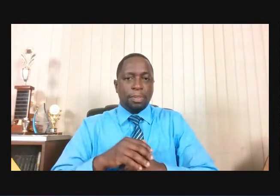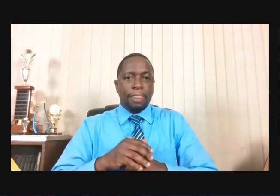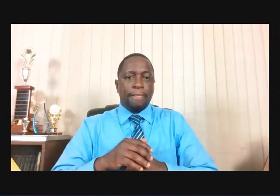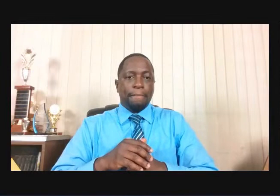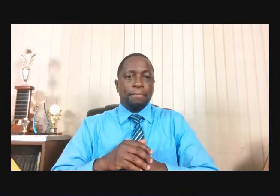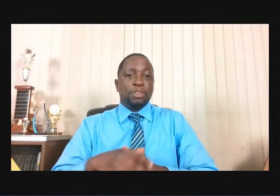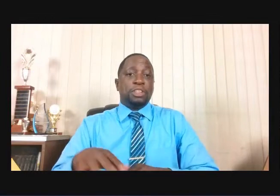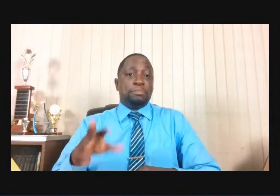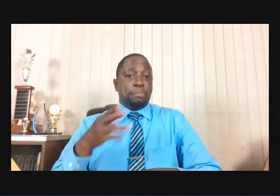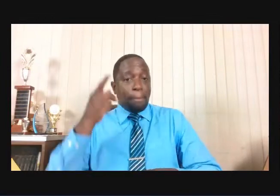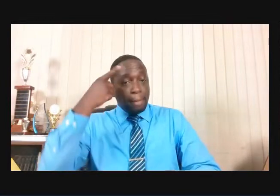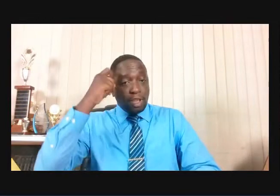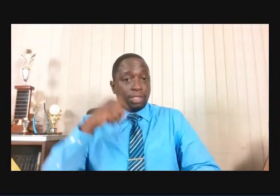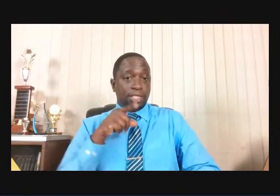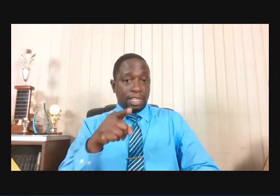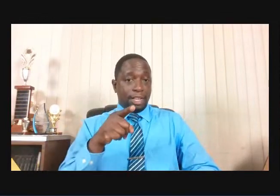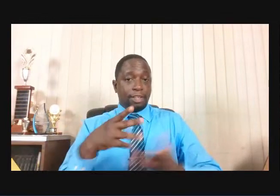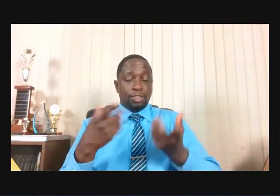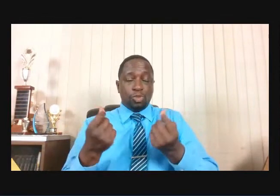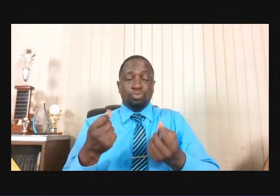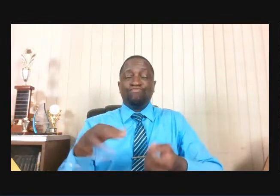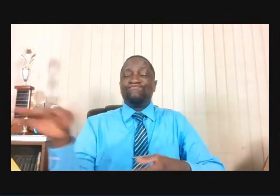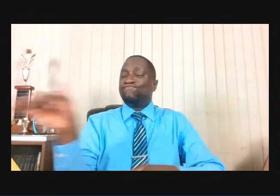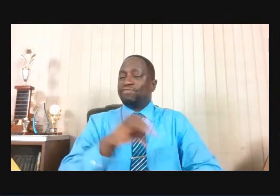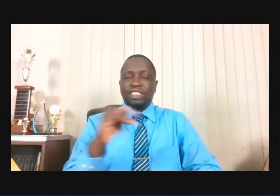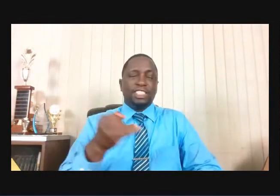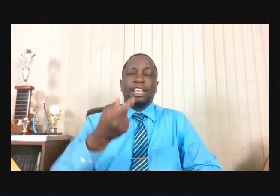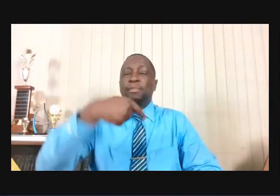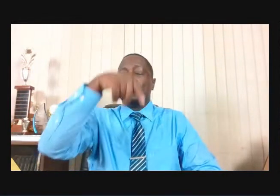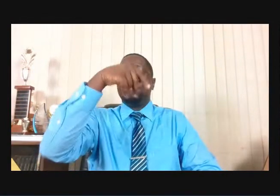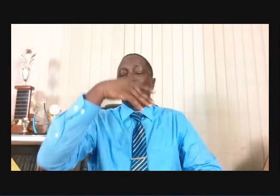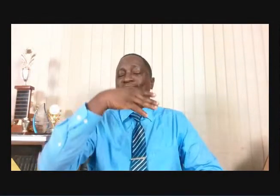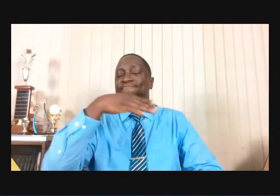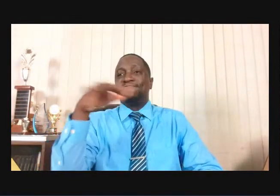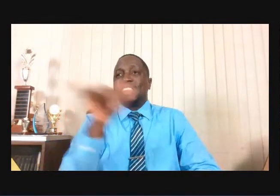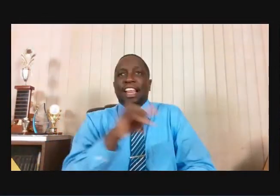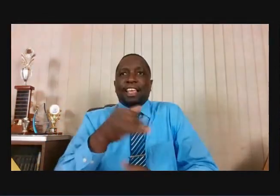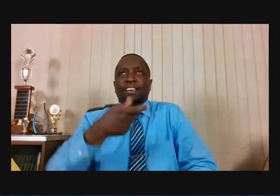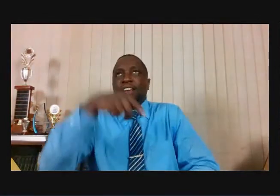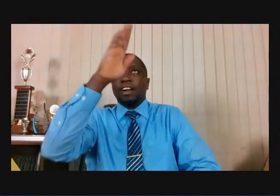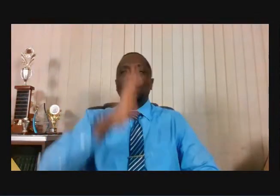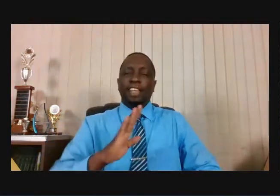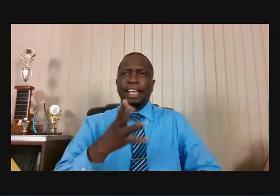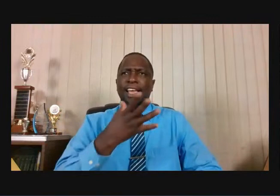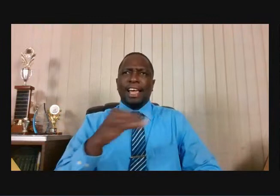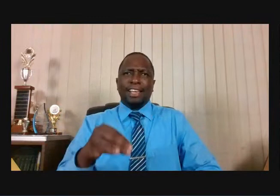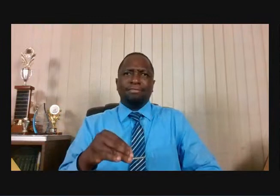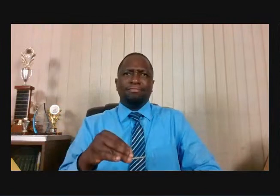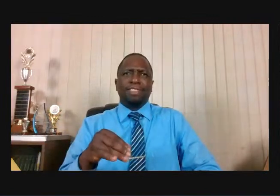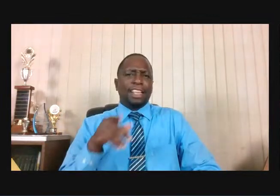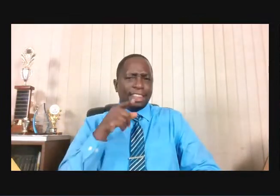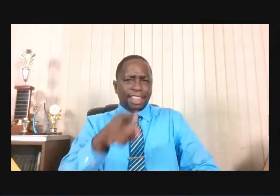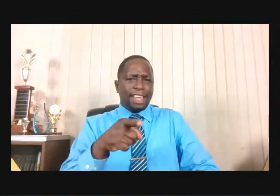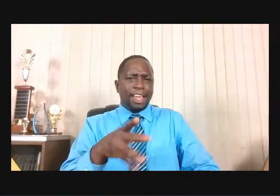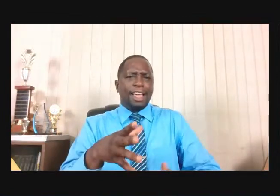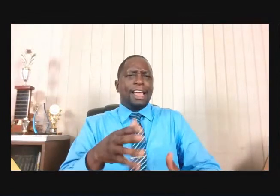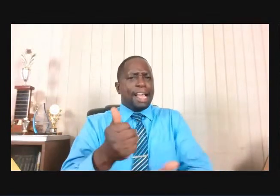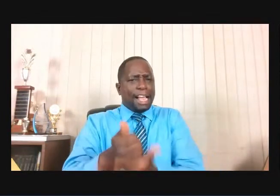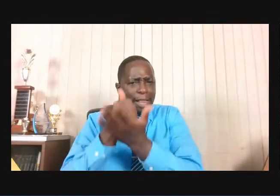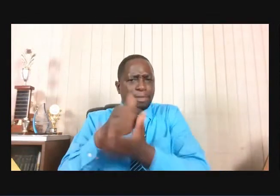from God and they're helping you to overcome the giant of depression.